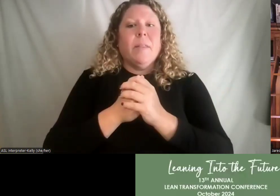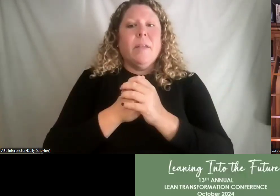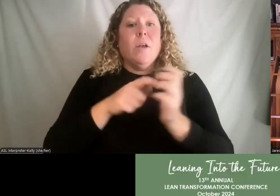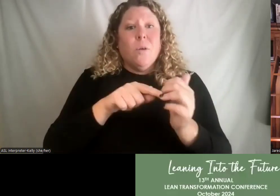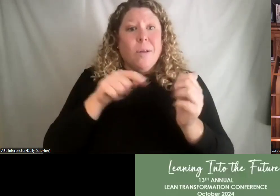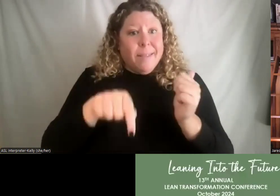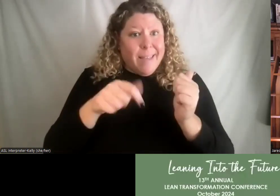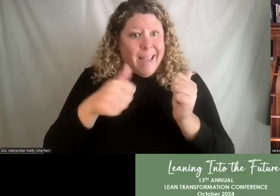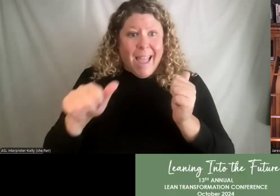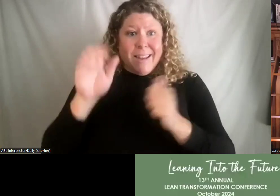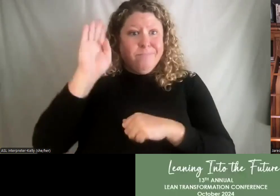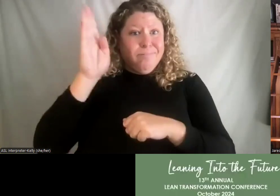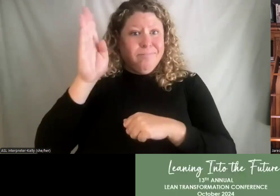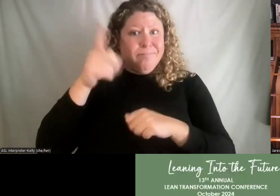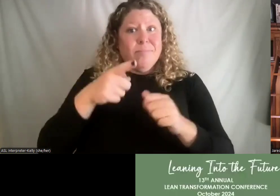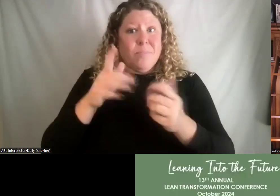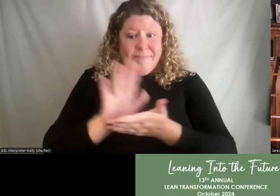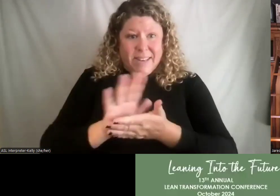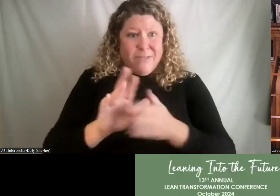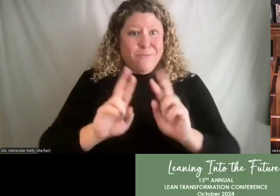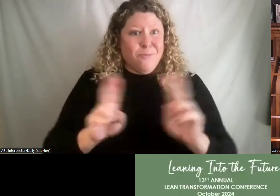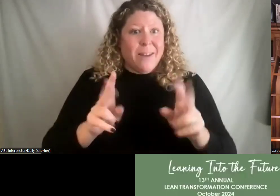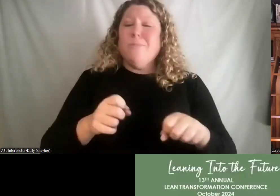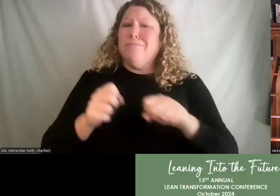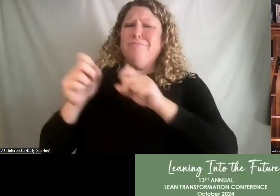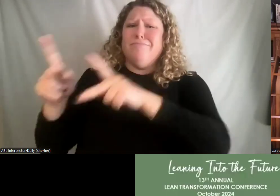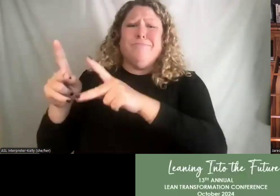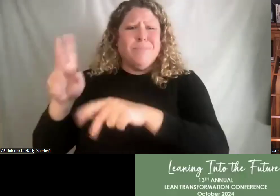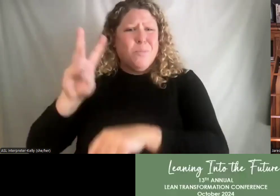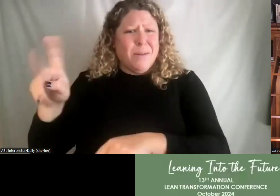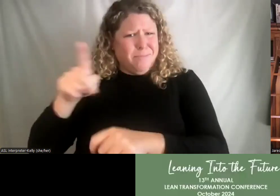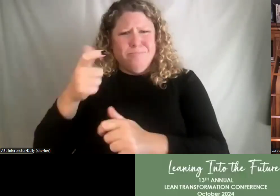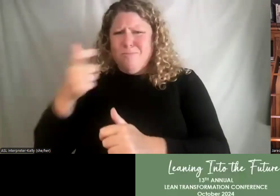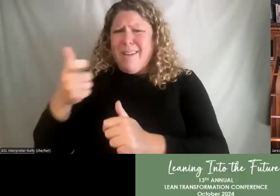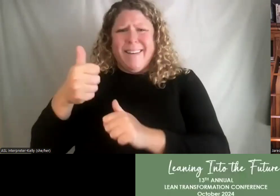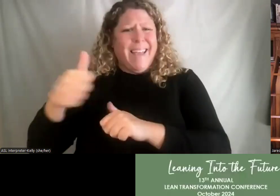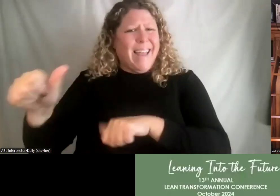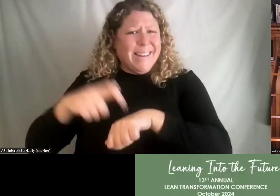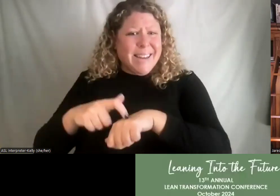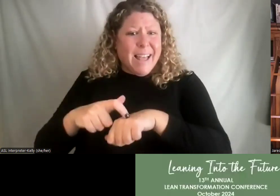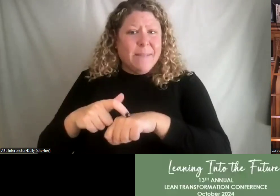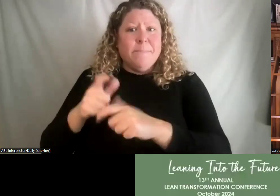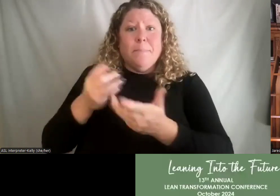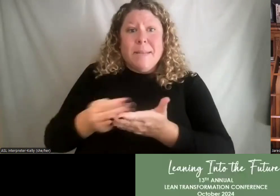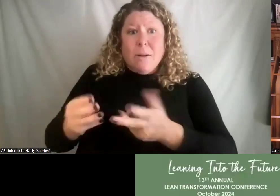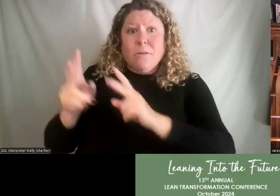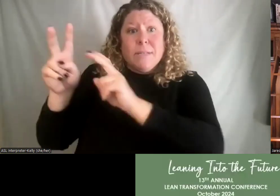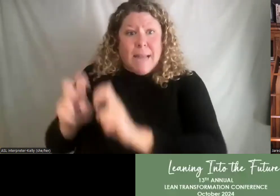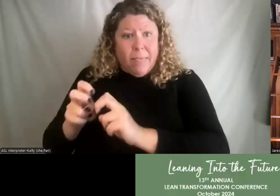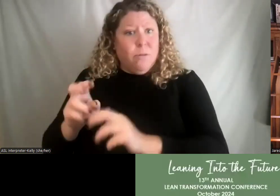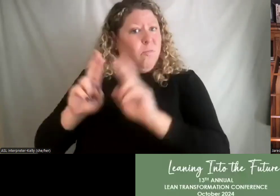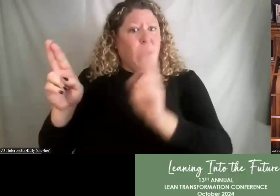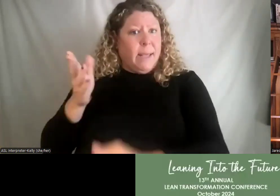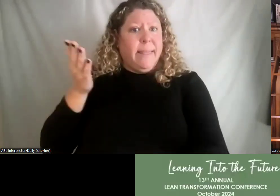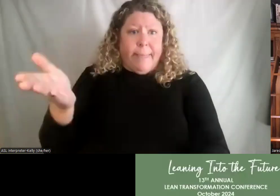-watch these sessions again when we get them uploaded to our website. You can download copies of the materials. They're already